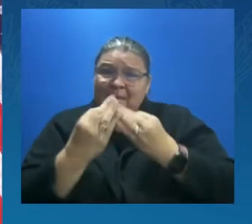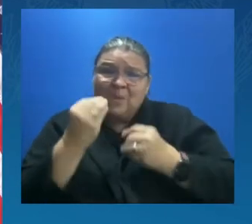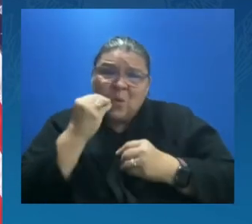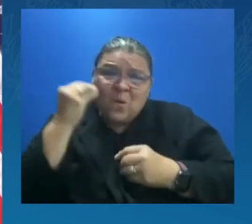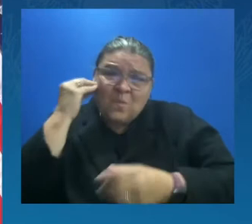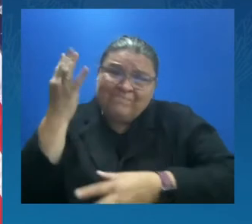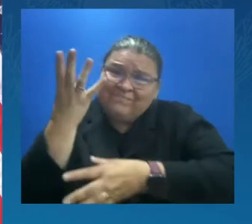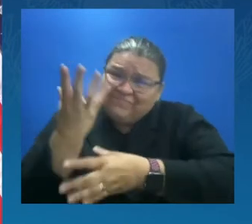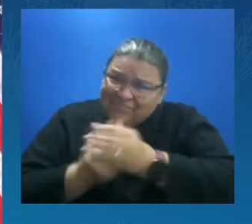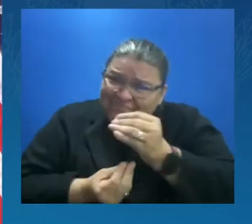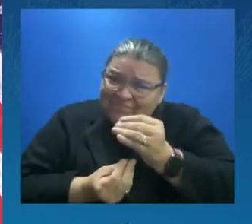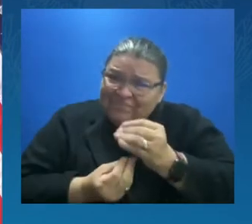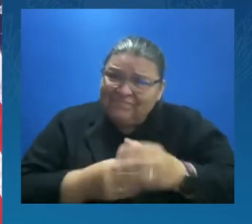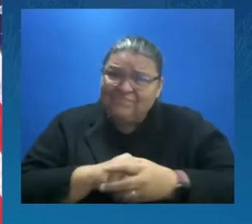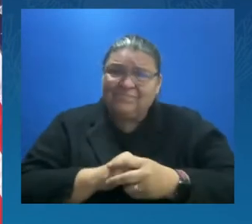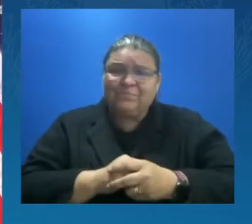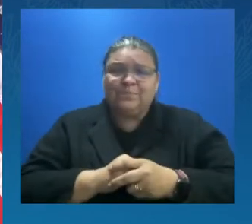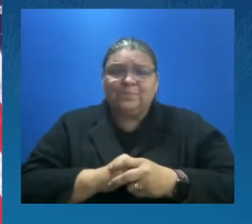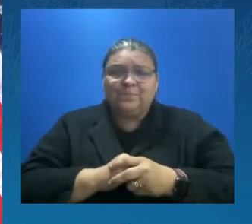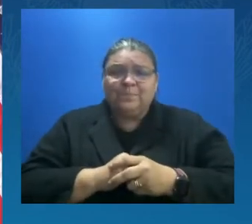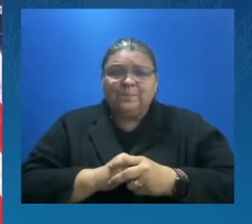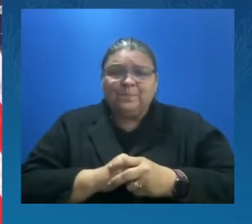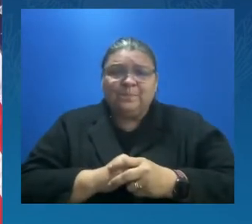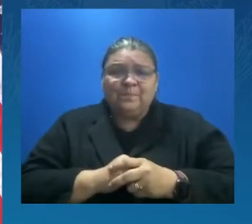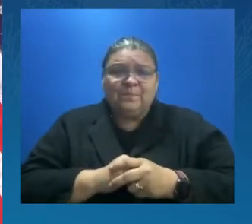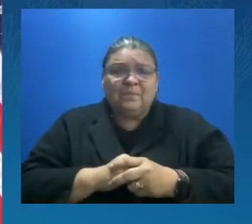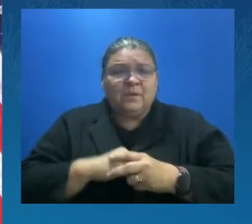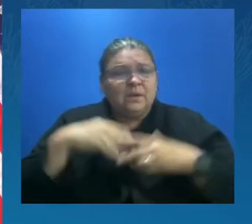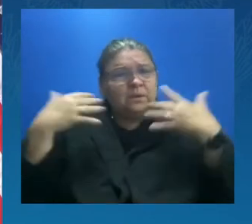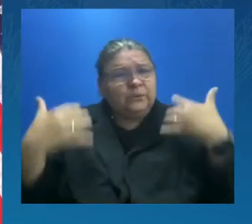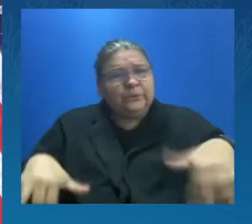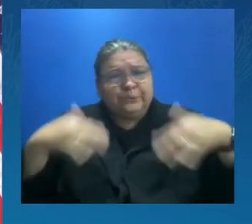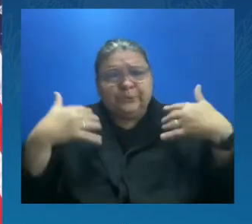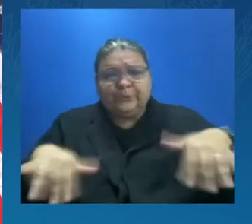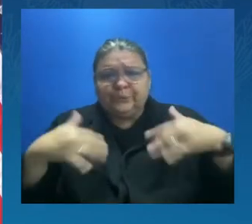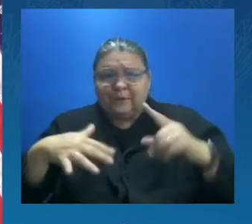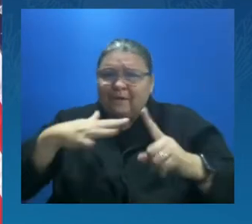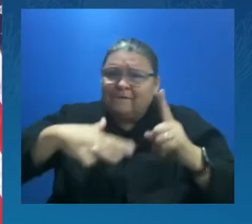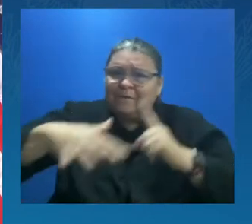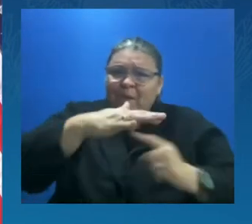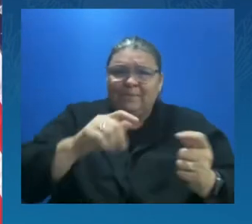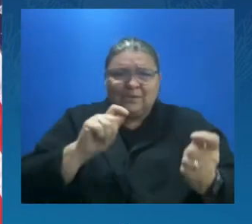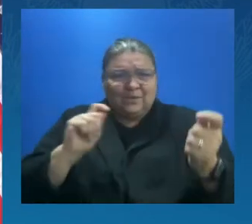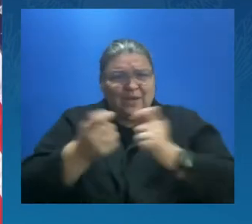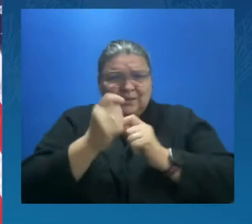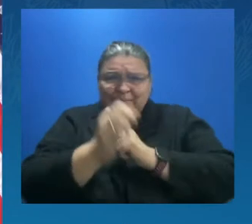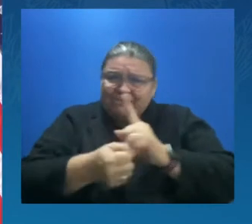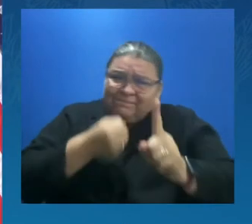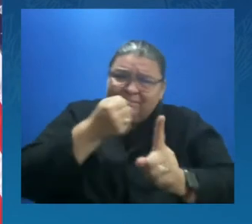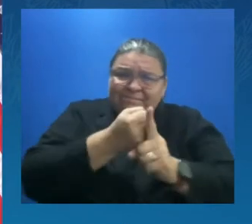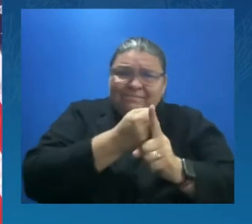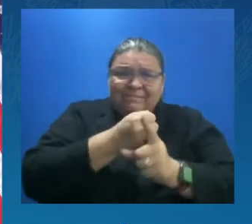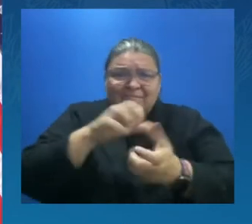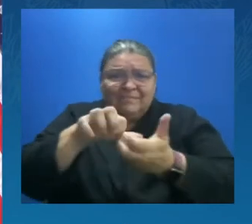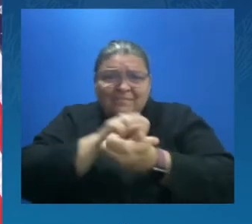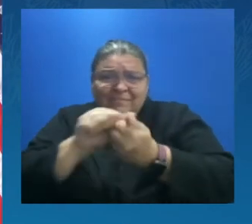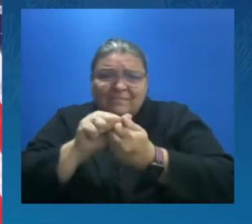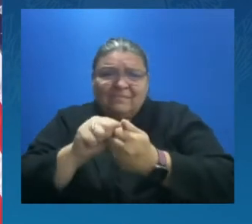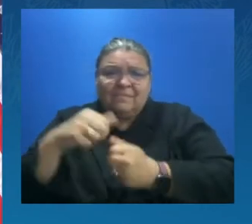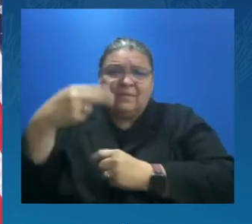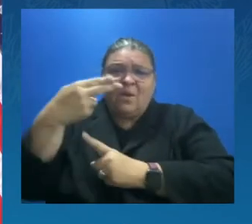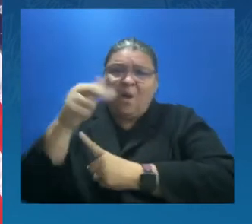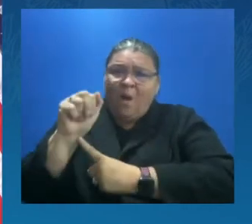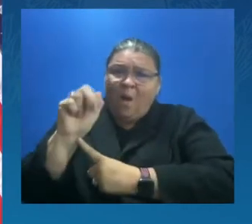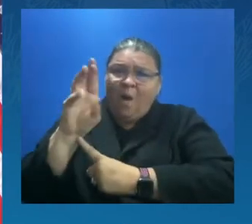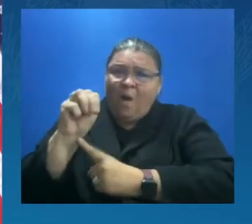So the devastation is real. The harm is real. The impact is